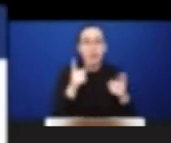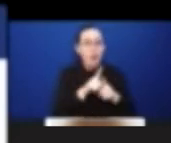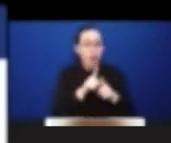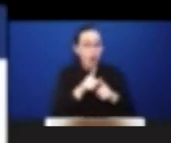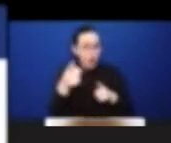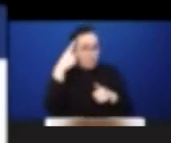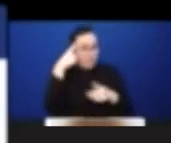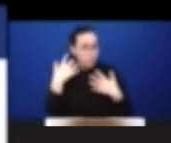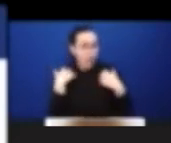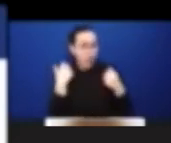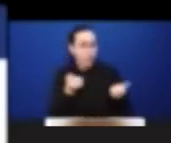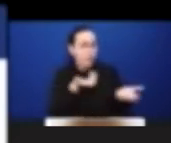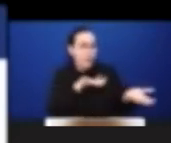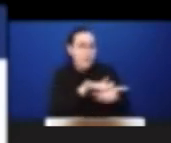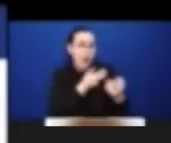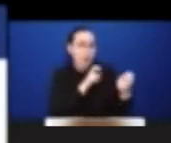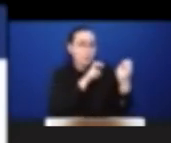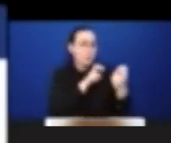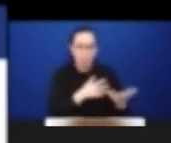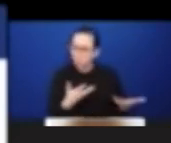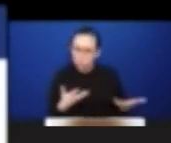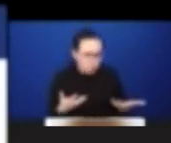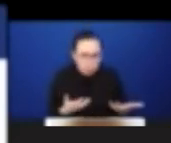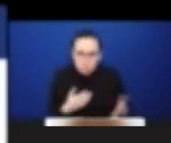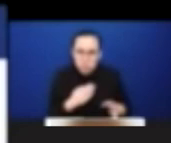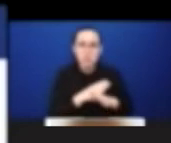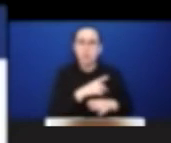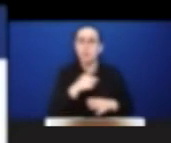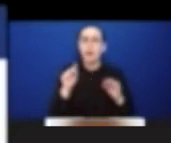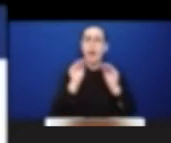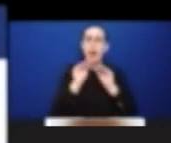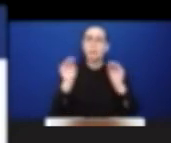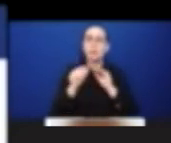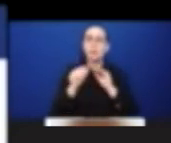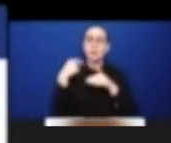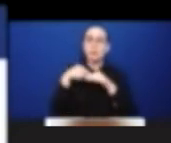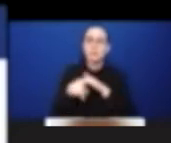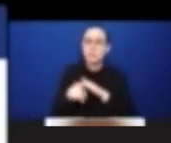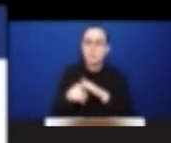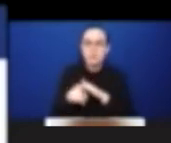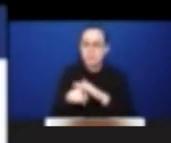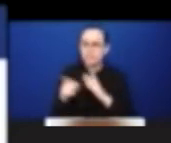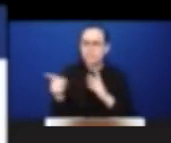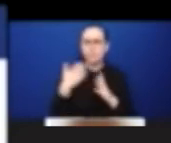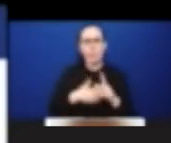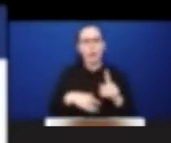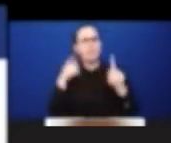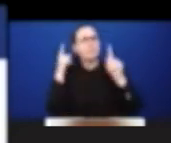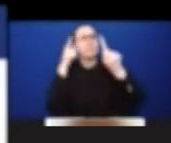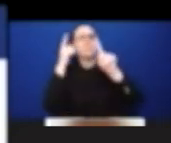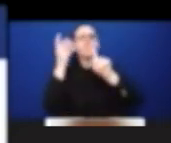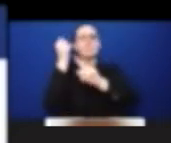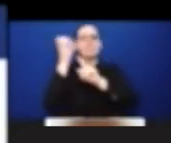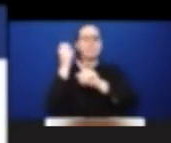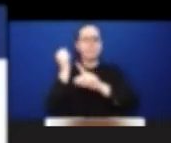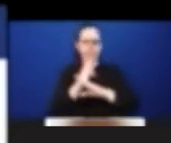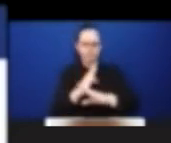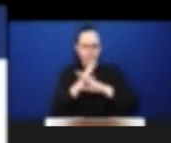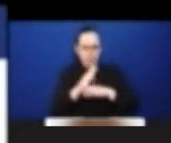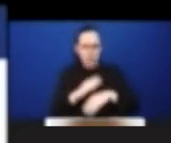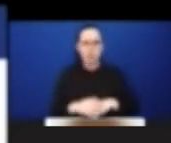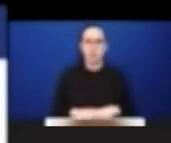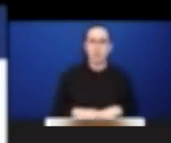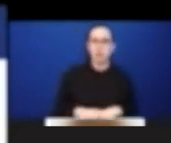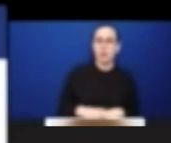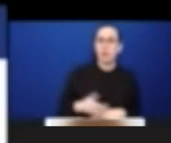their academic goals and success. We also talked to youth about their employment, and they reported job losses and reduction in